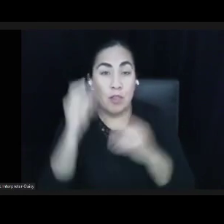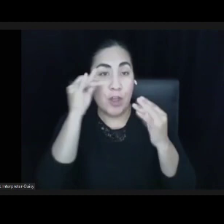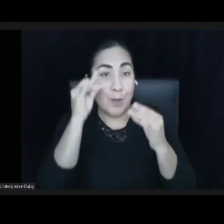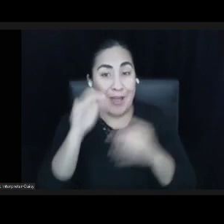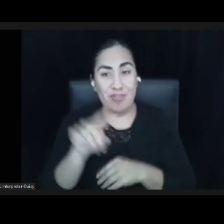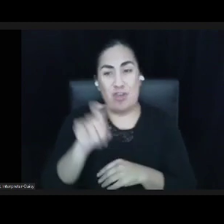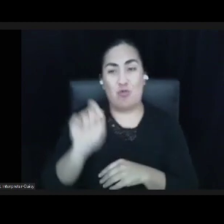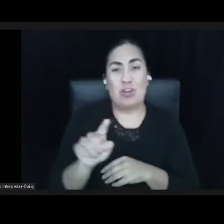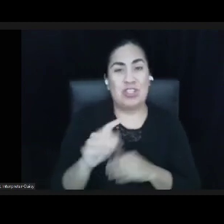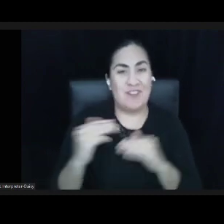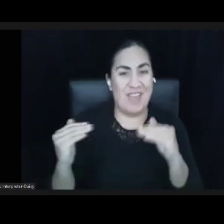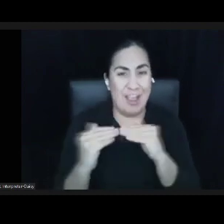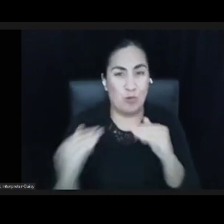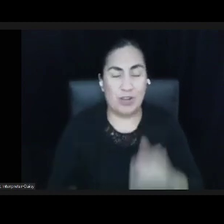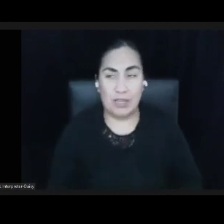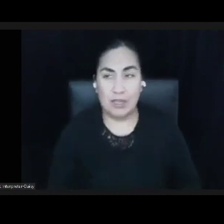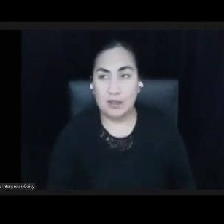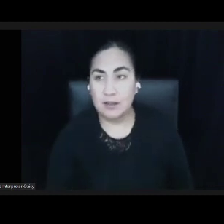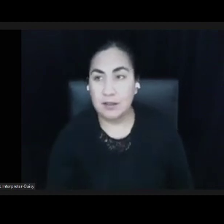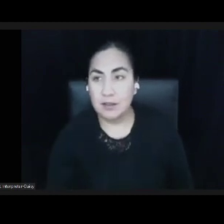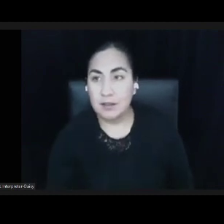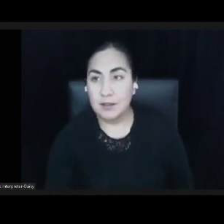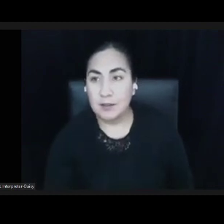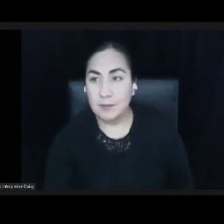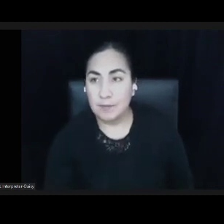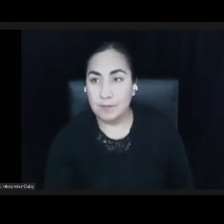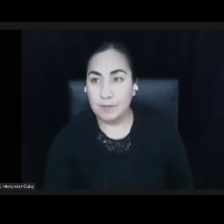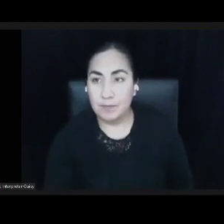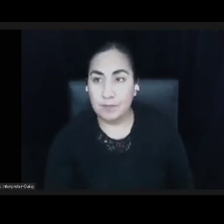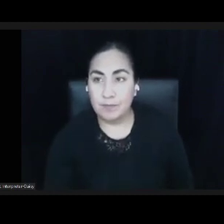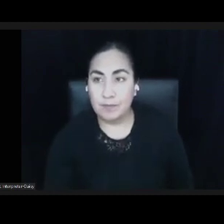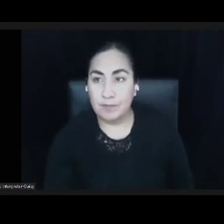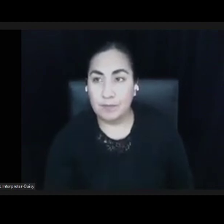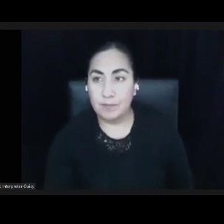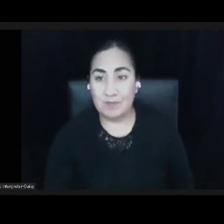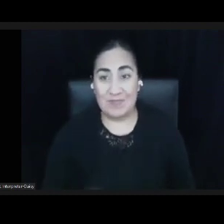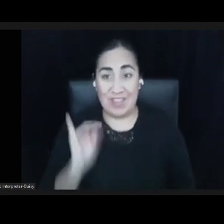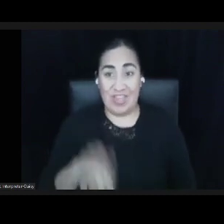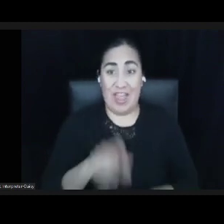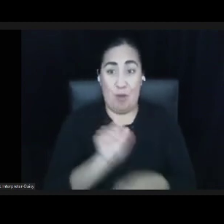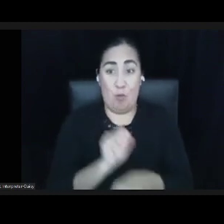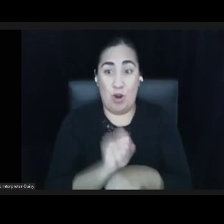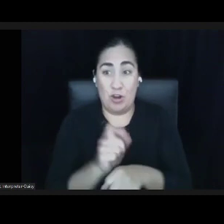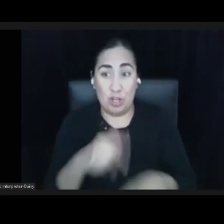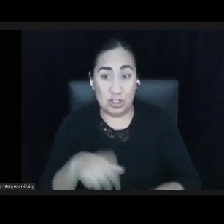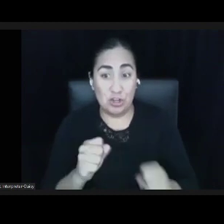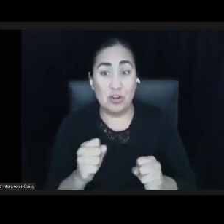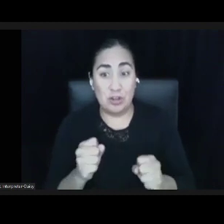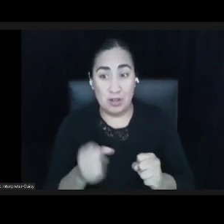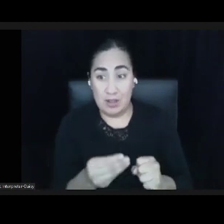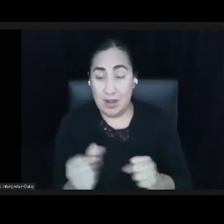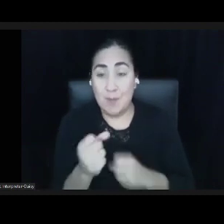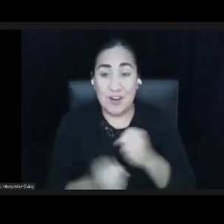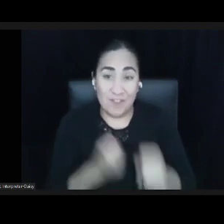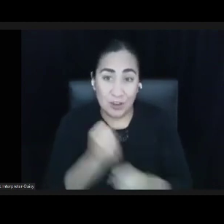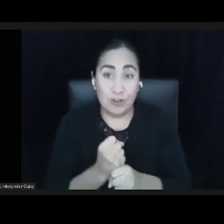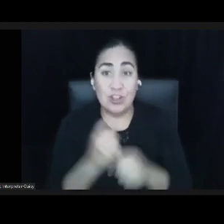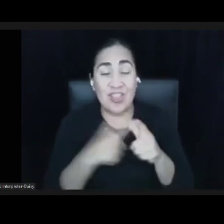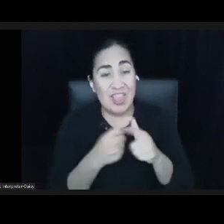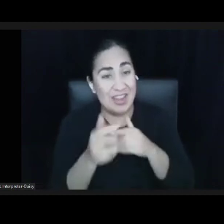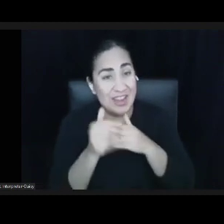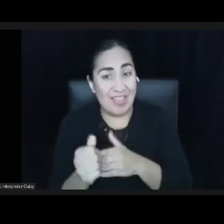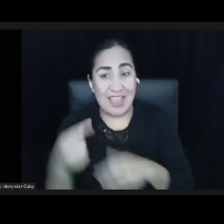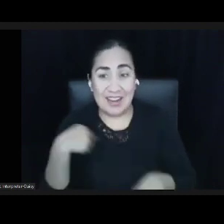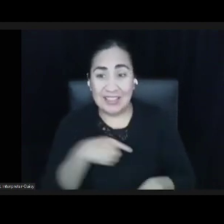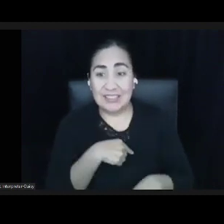This work took a number of years, numerous partners, and eventually led us to a new strategic plan, mission,